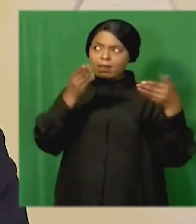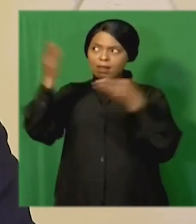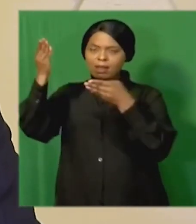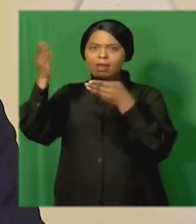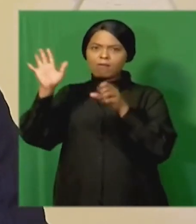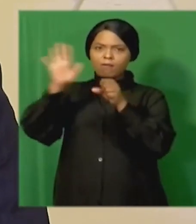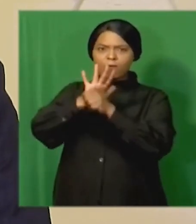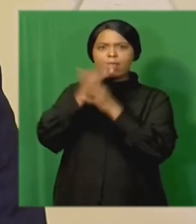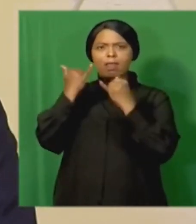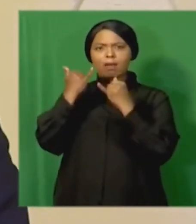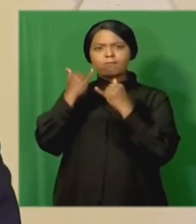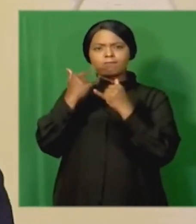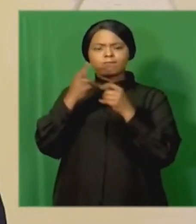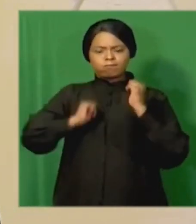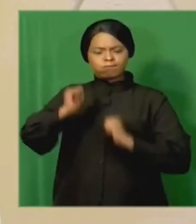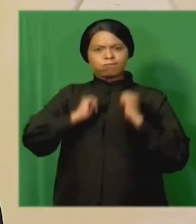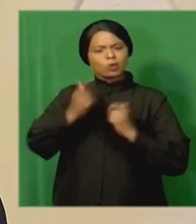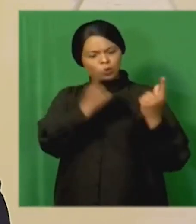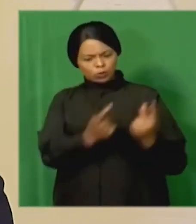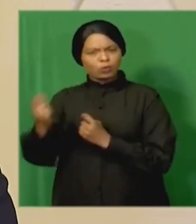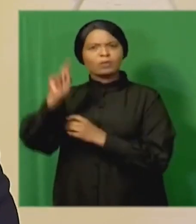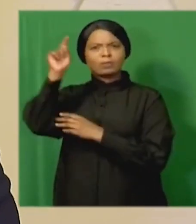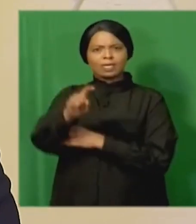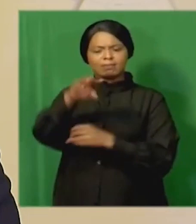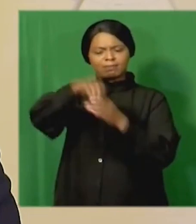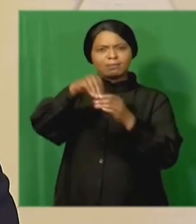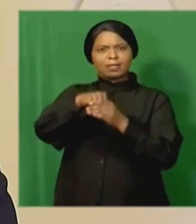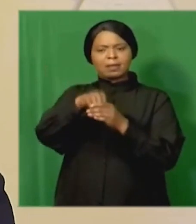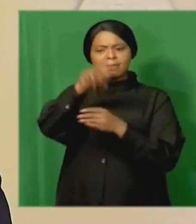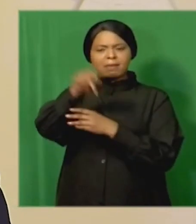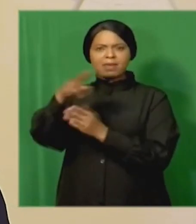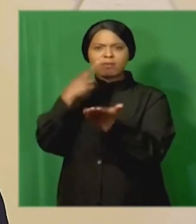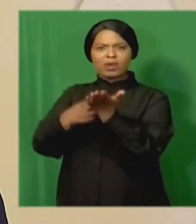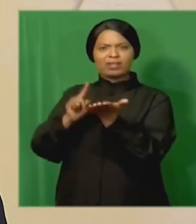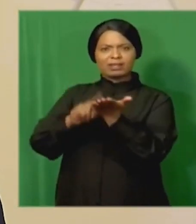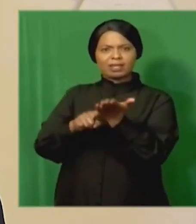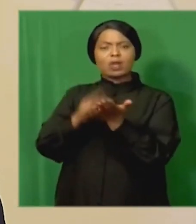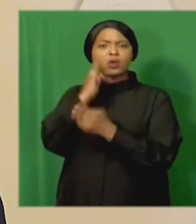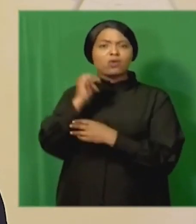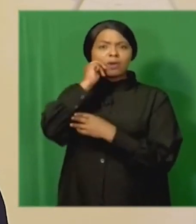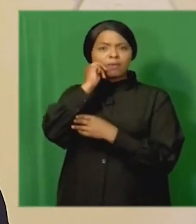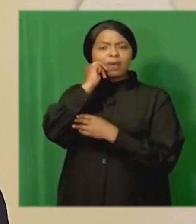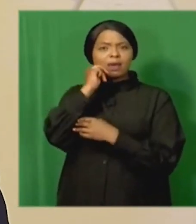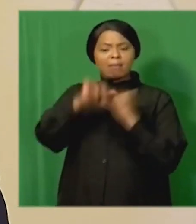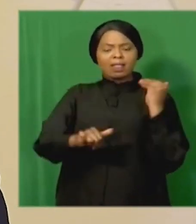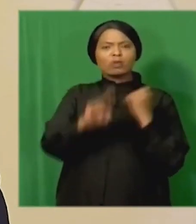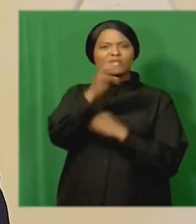to the remedial actions contained in the public protector's report of November 2016